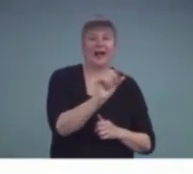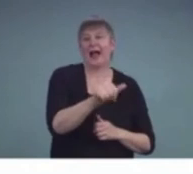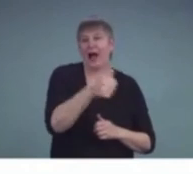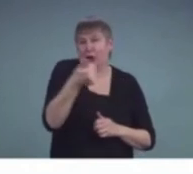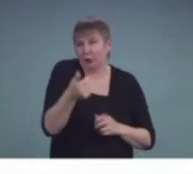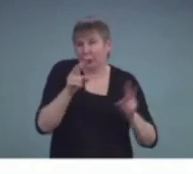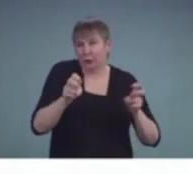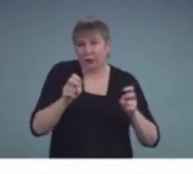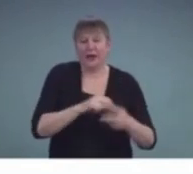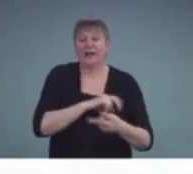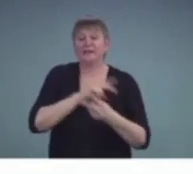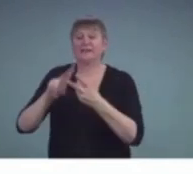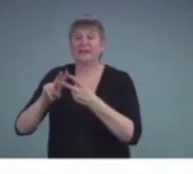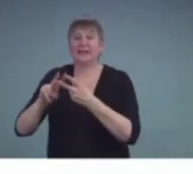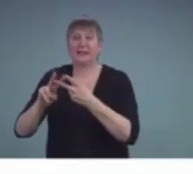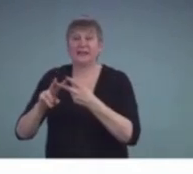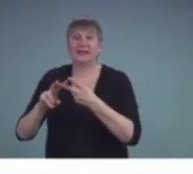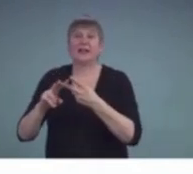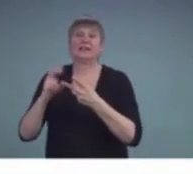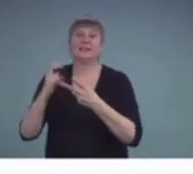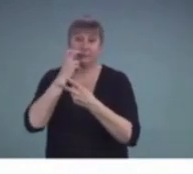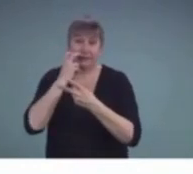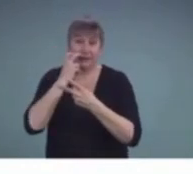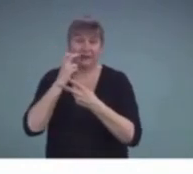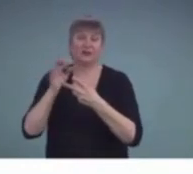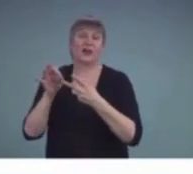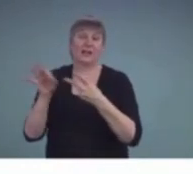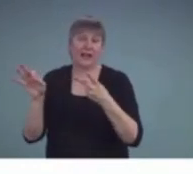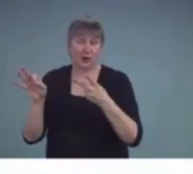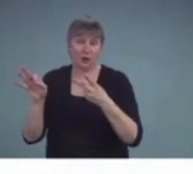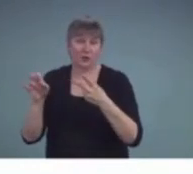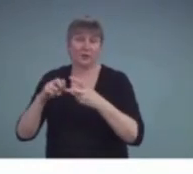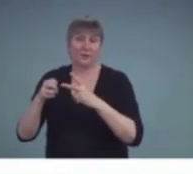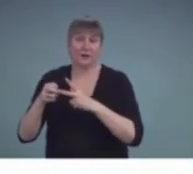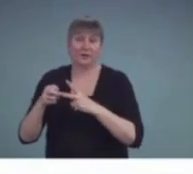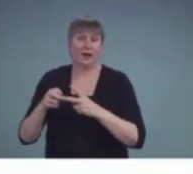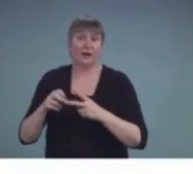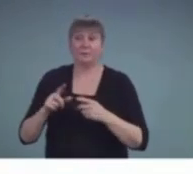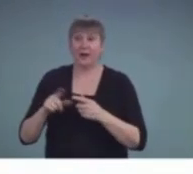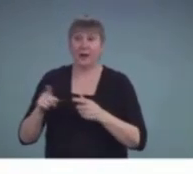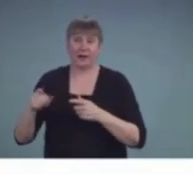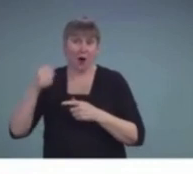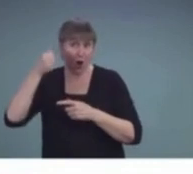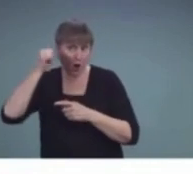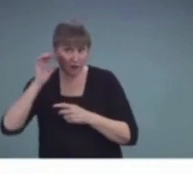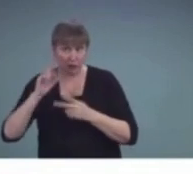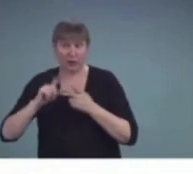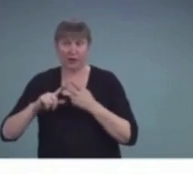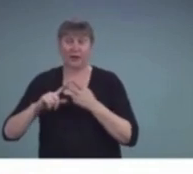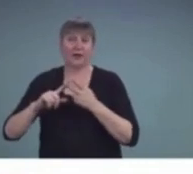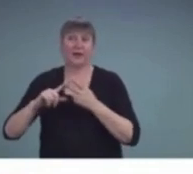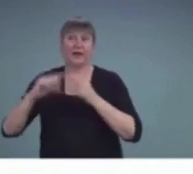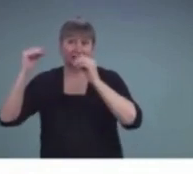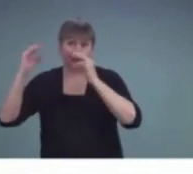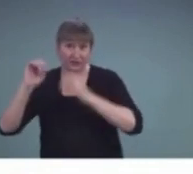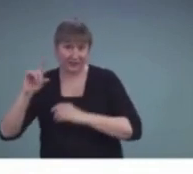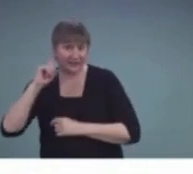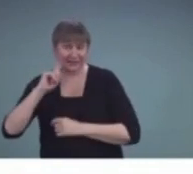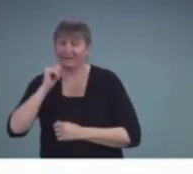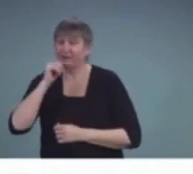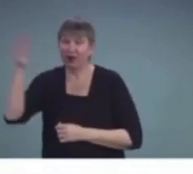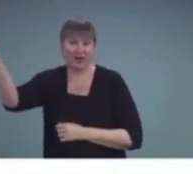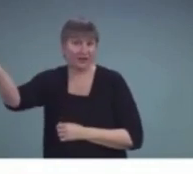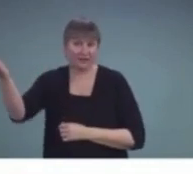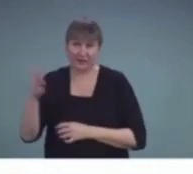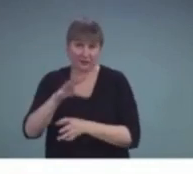impaired. Neither the district audiologist or the teacher of the deaf or hard of hearing was invited to be present or part of